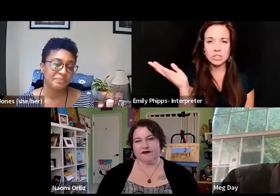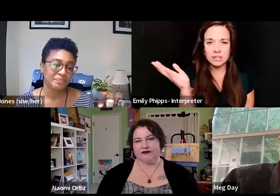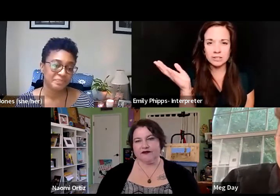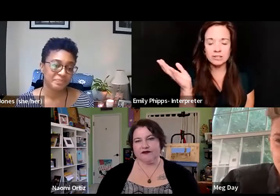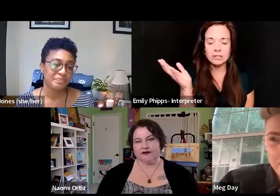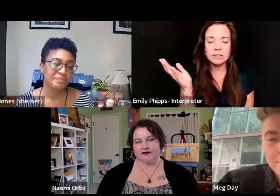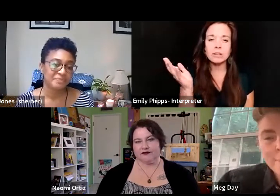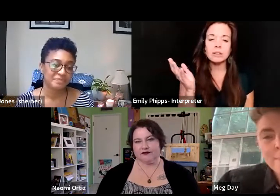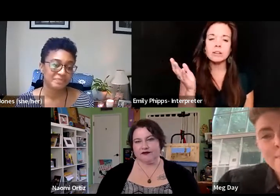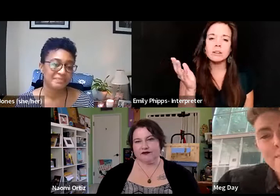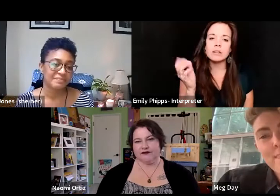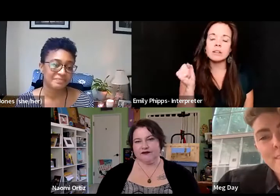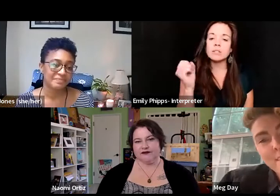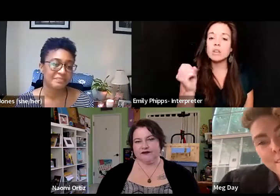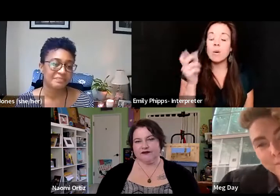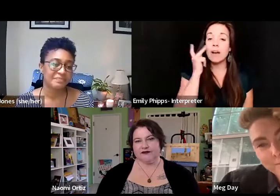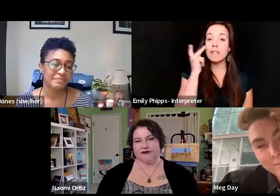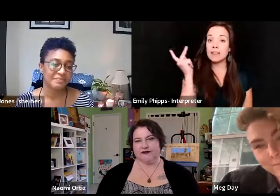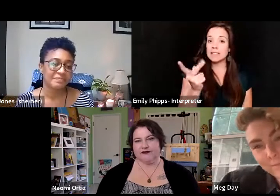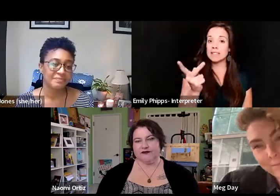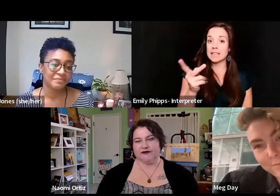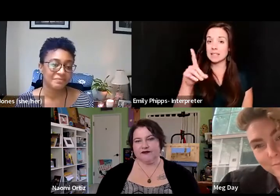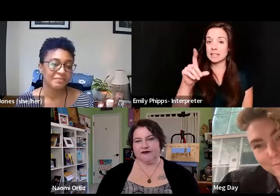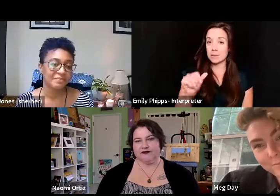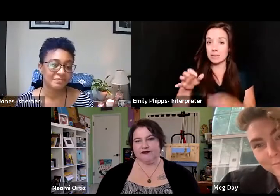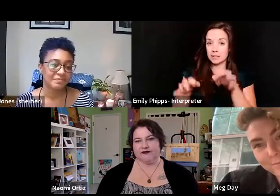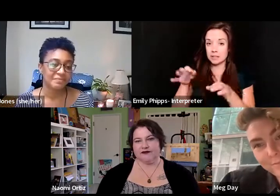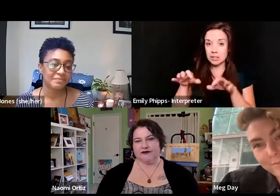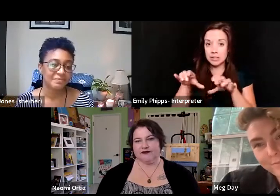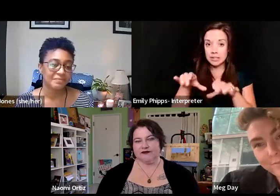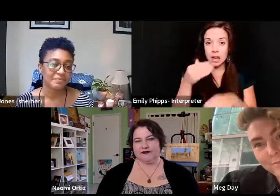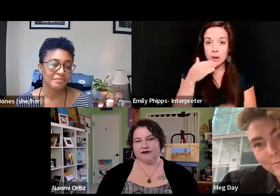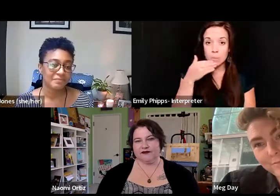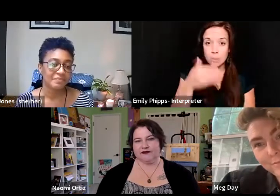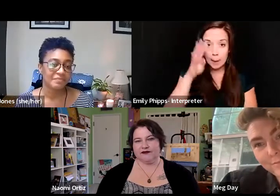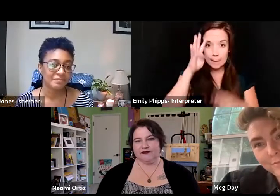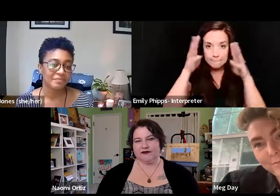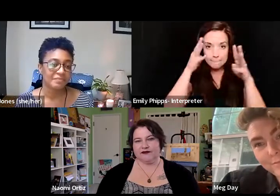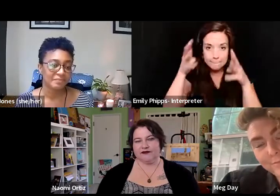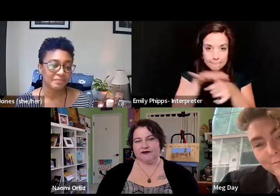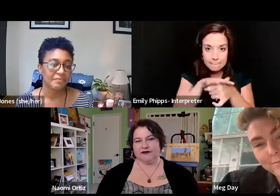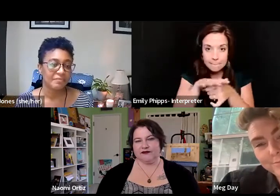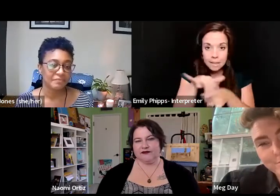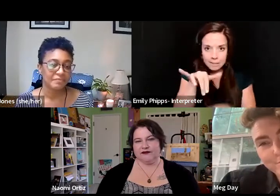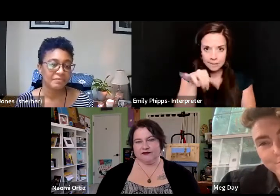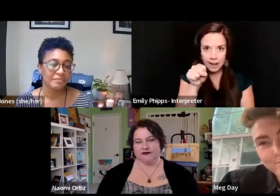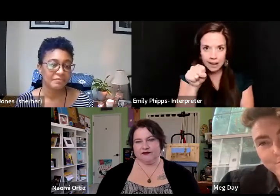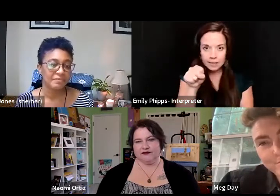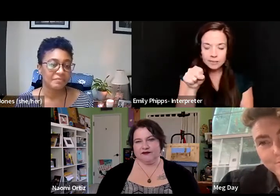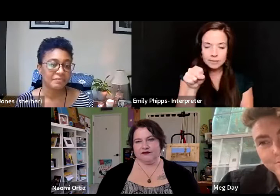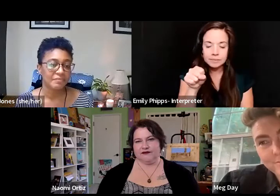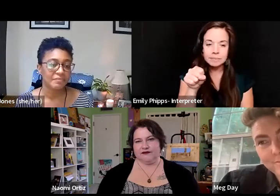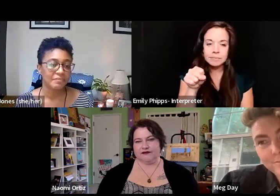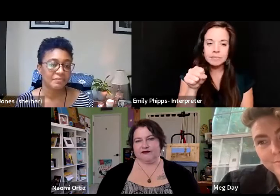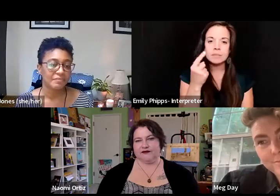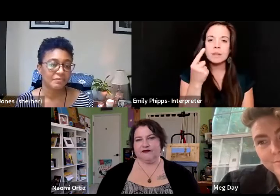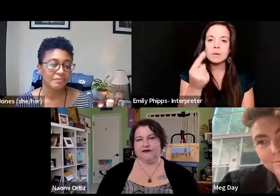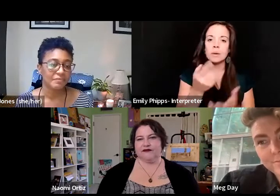So have I seen disability justice done well in creative spaces? Yeah. One thing,